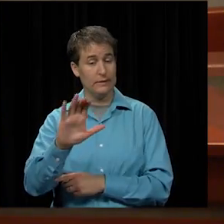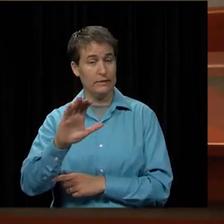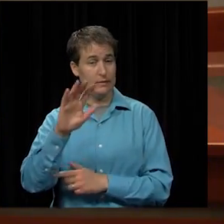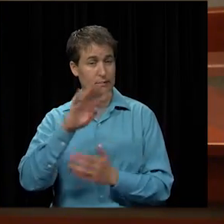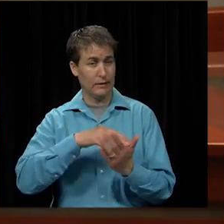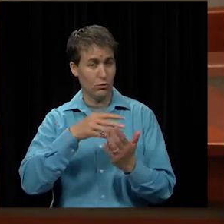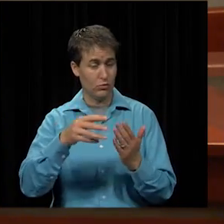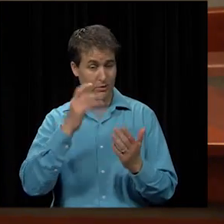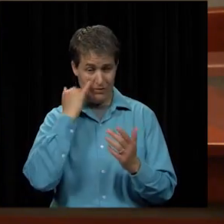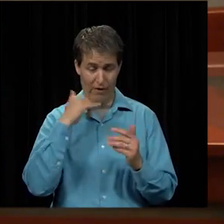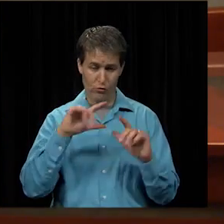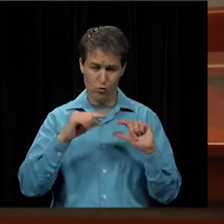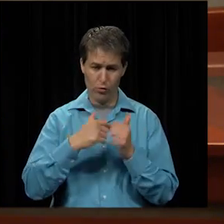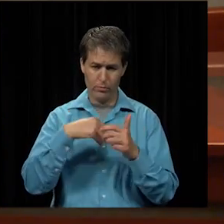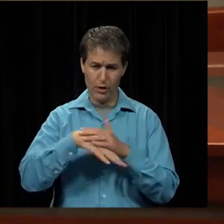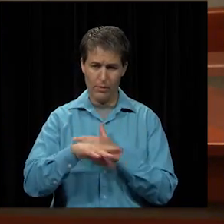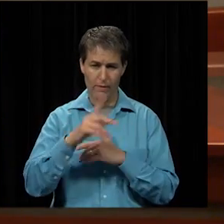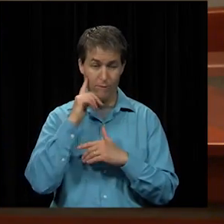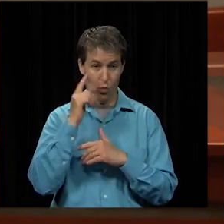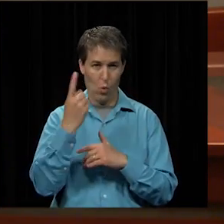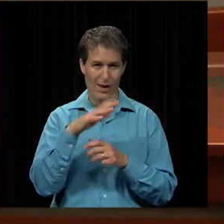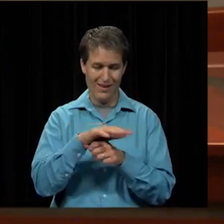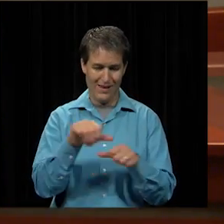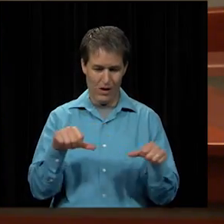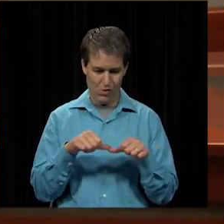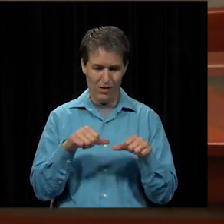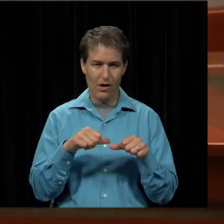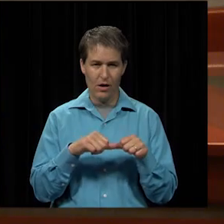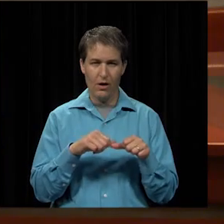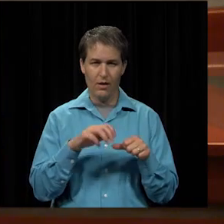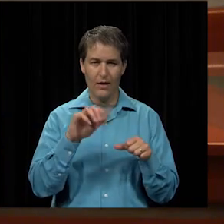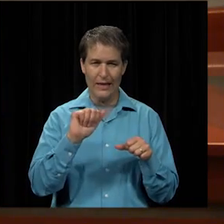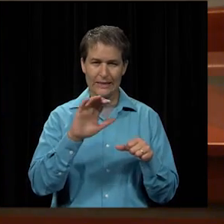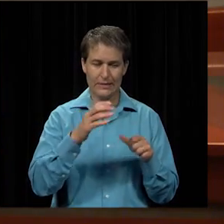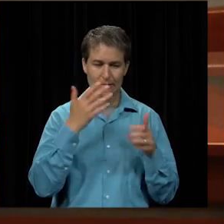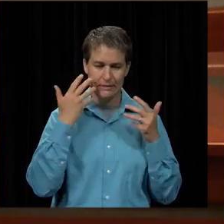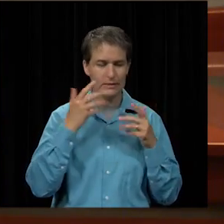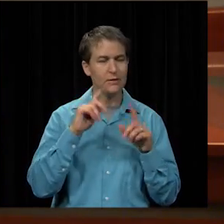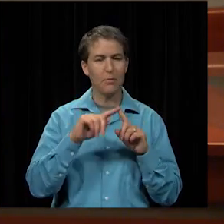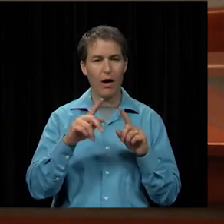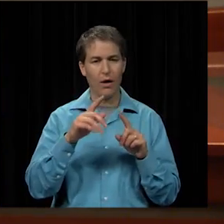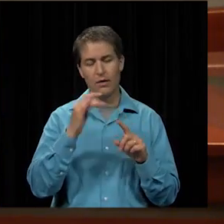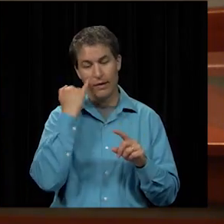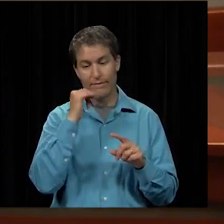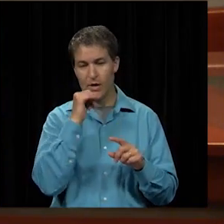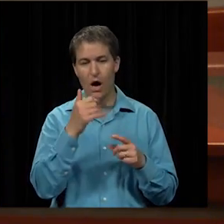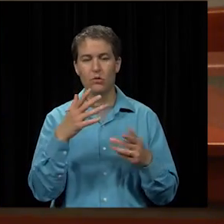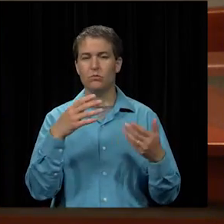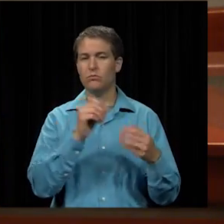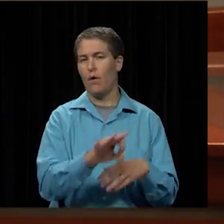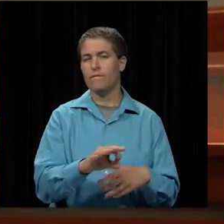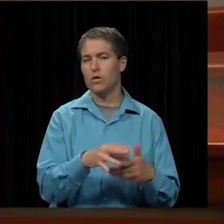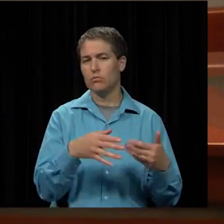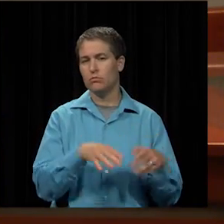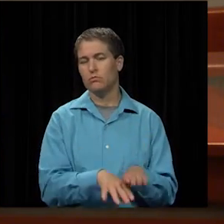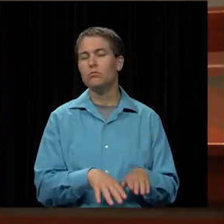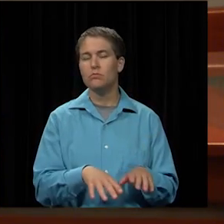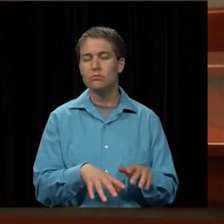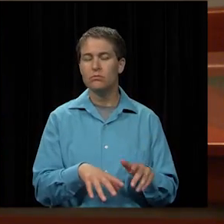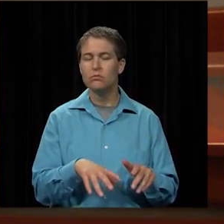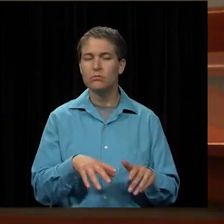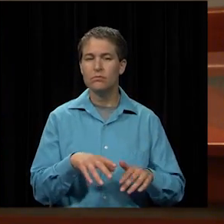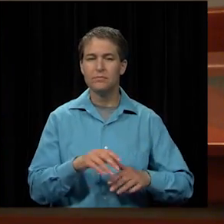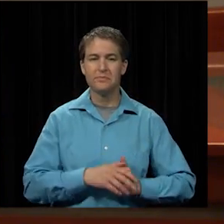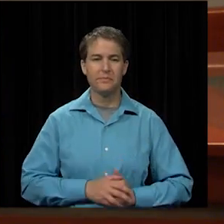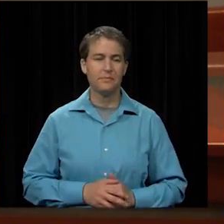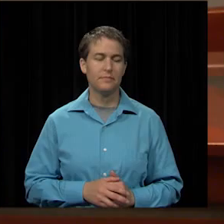If we have groups in, it's just for that area and for that time. Otherwise, we try to utilize some savings potential by shutting those things